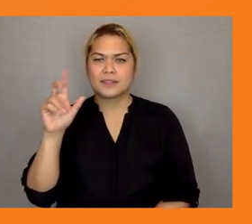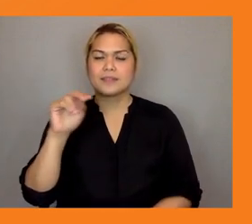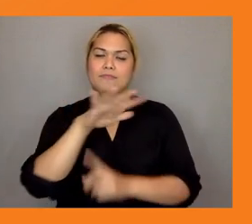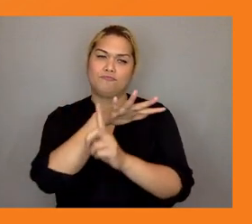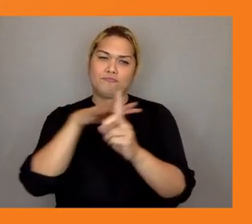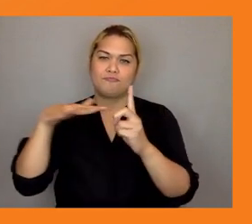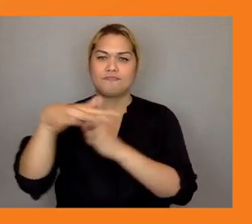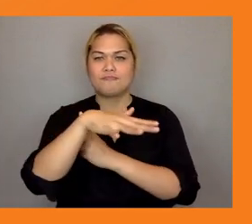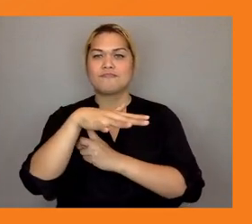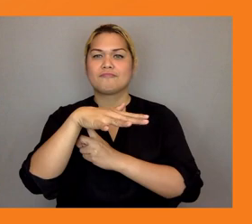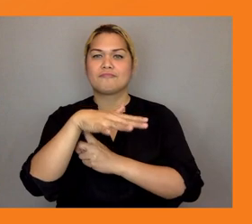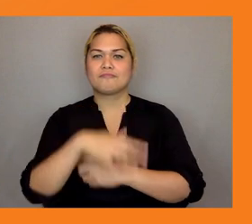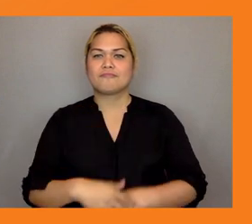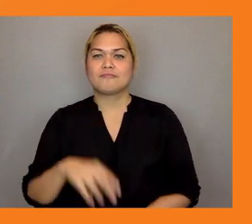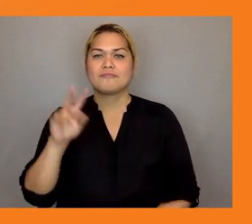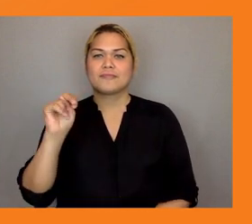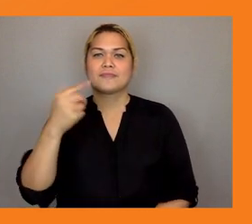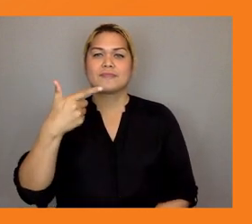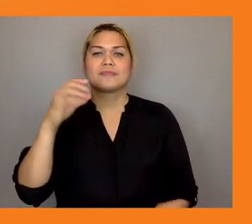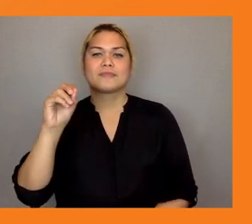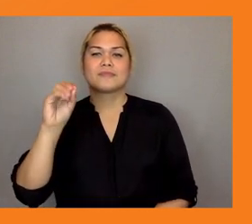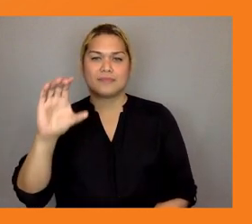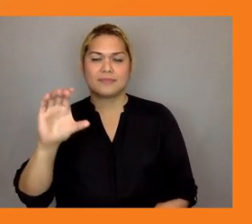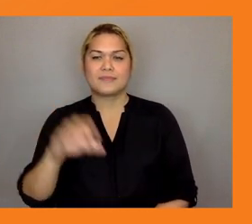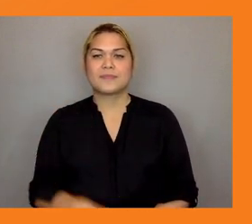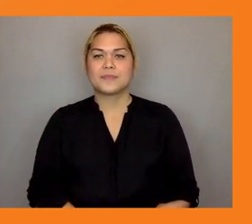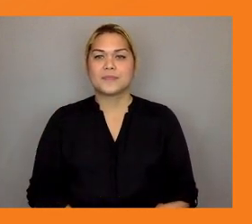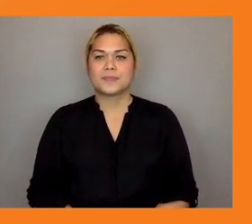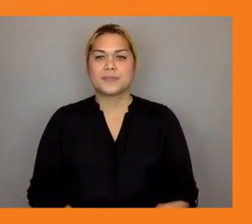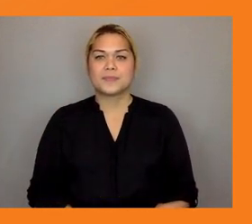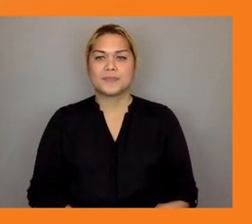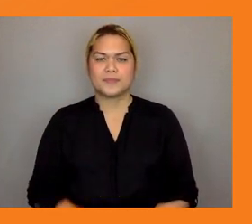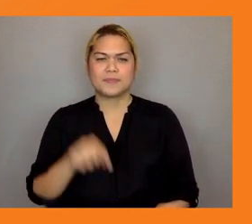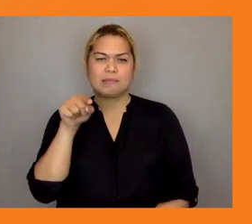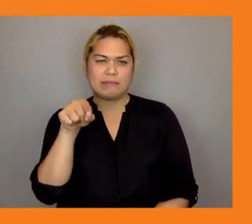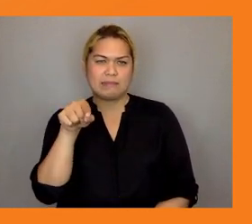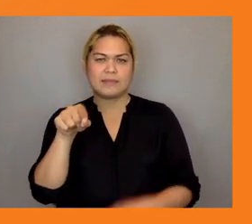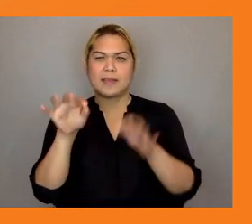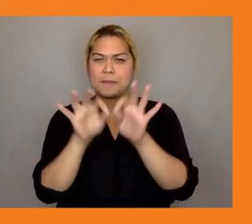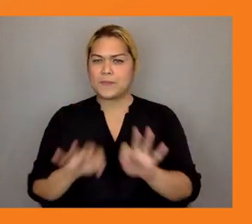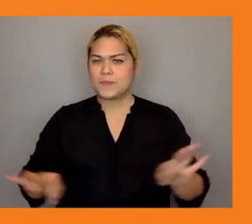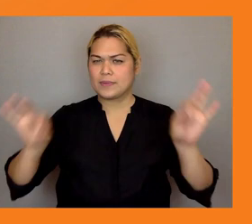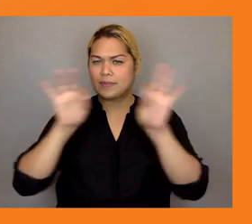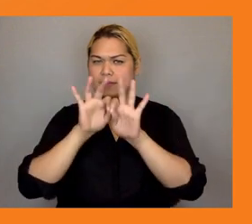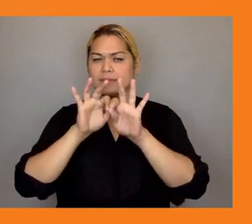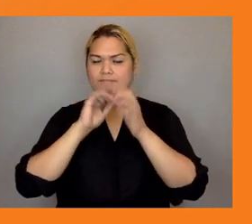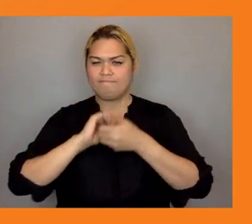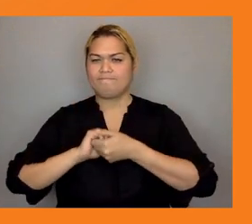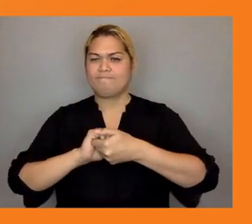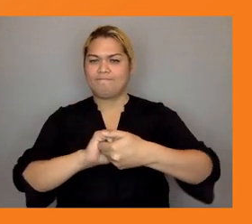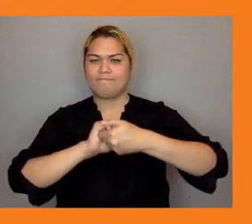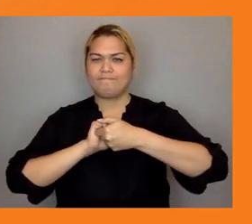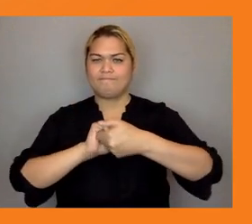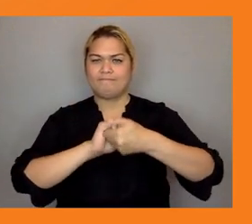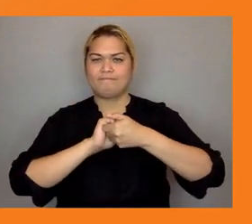society community is key to our work at adb against the backdrop of the many challenges facing our world today